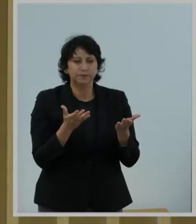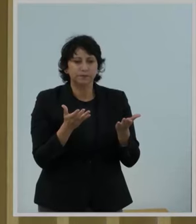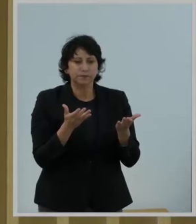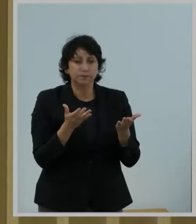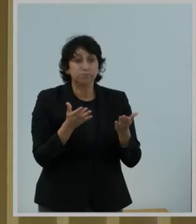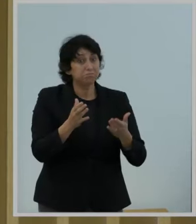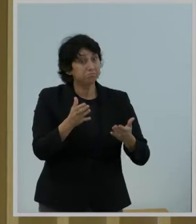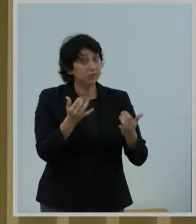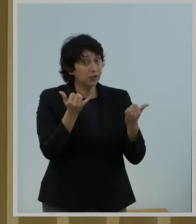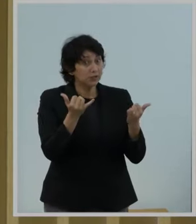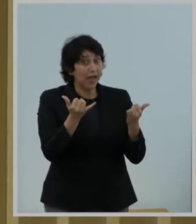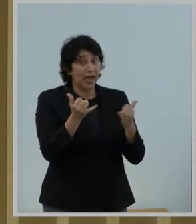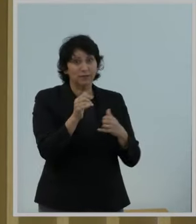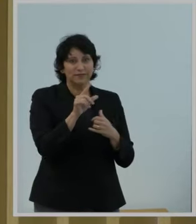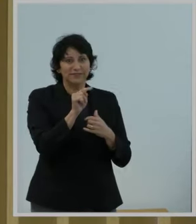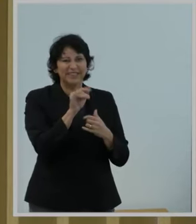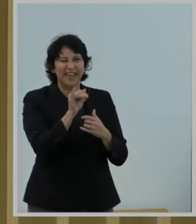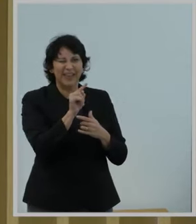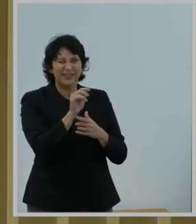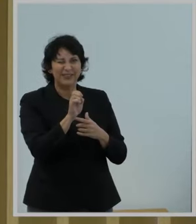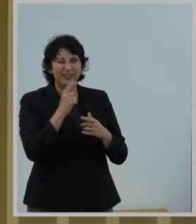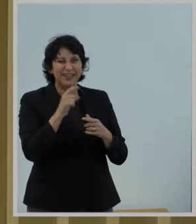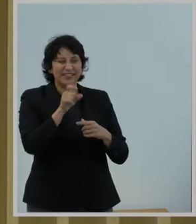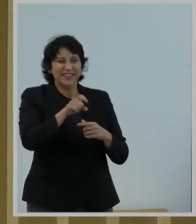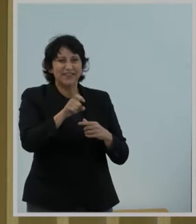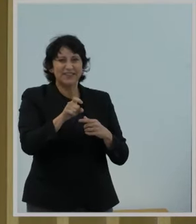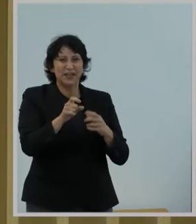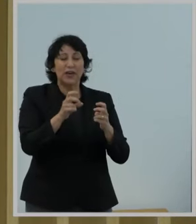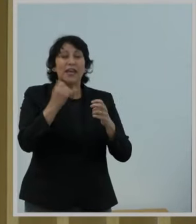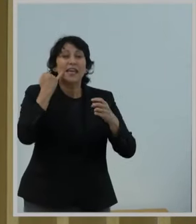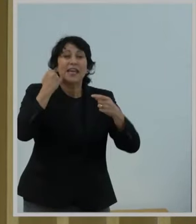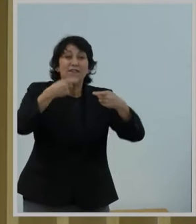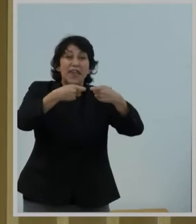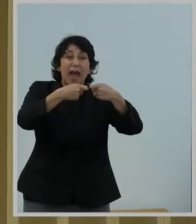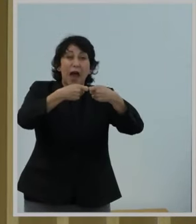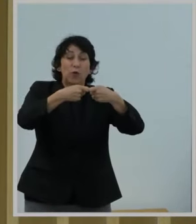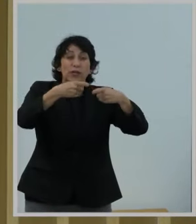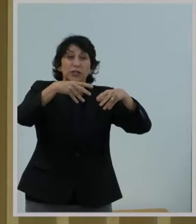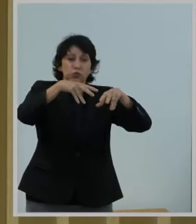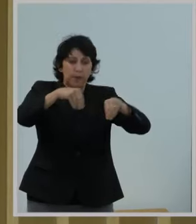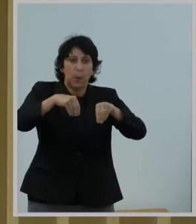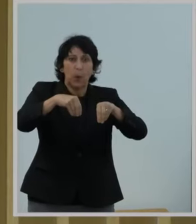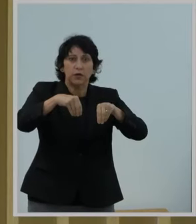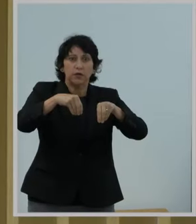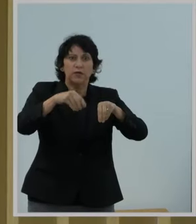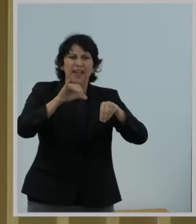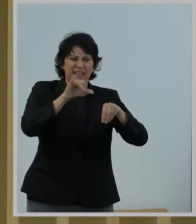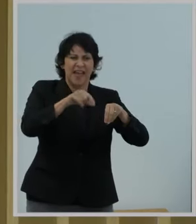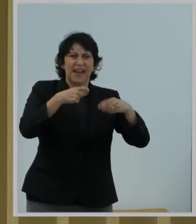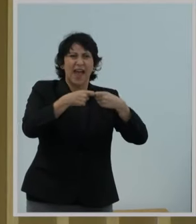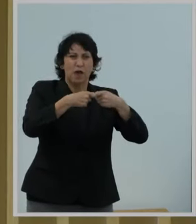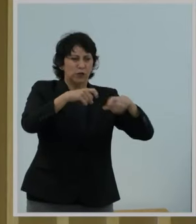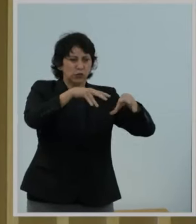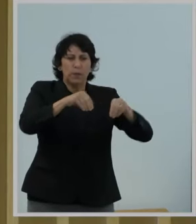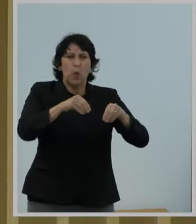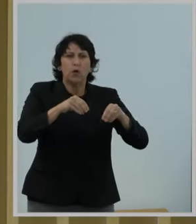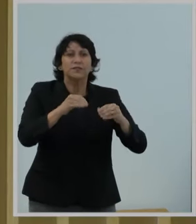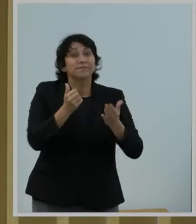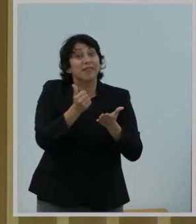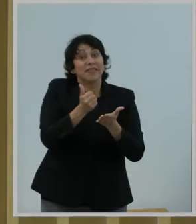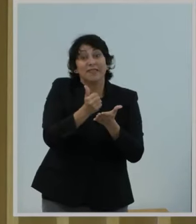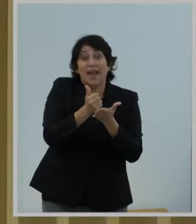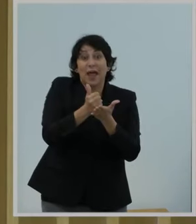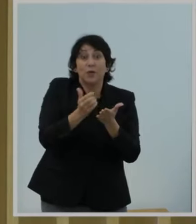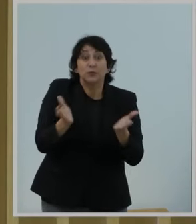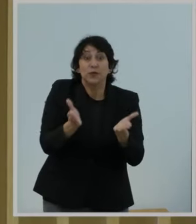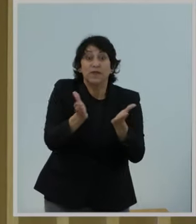We're now told that Title II is necessary for outage reports also, which advance public safety. Except